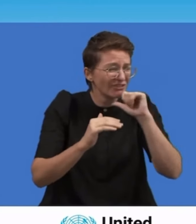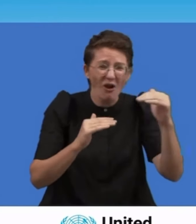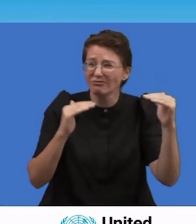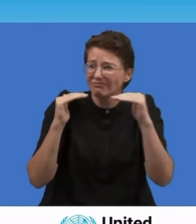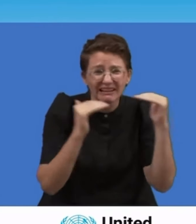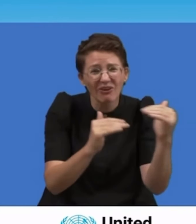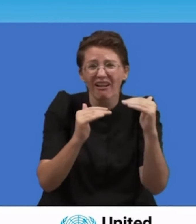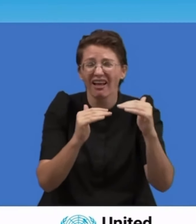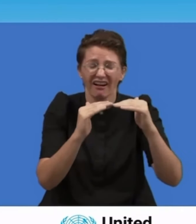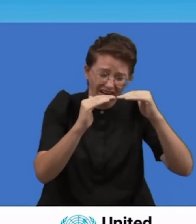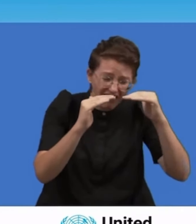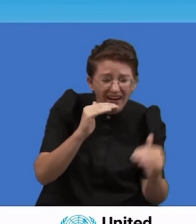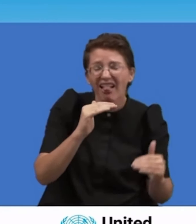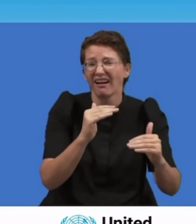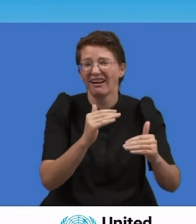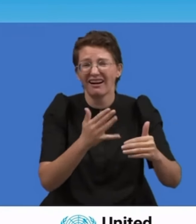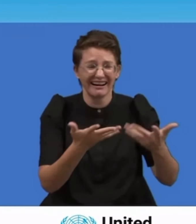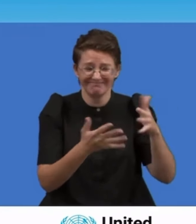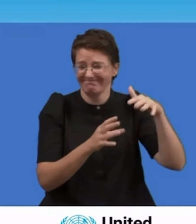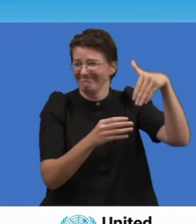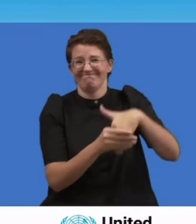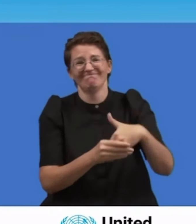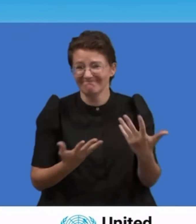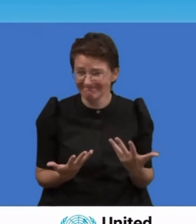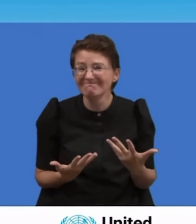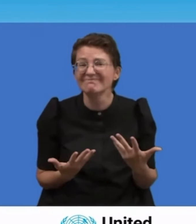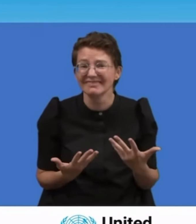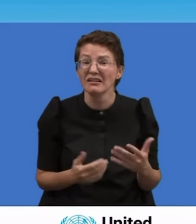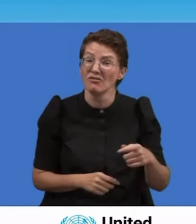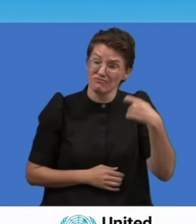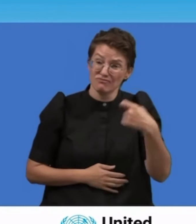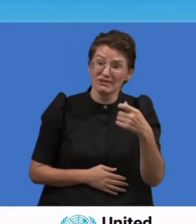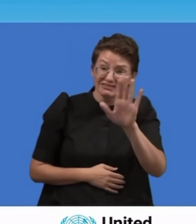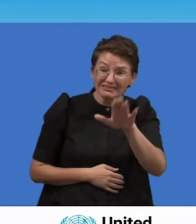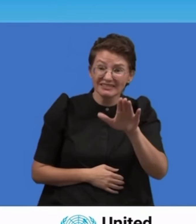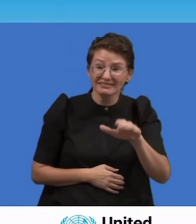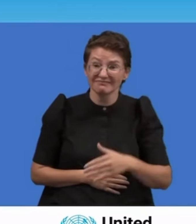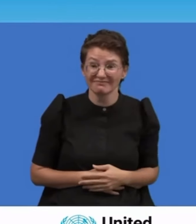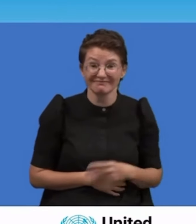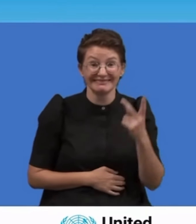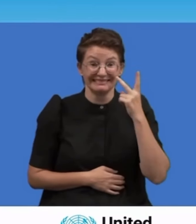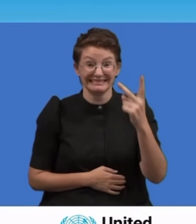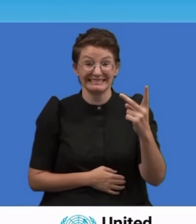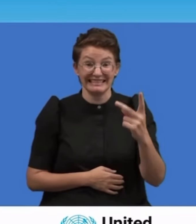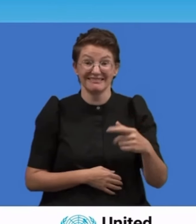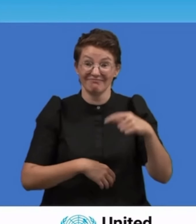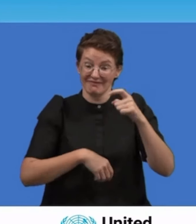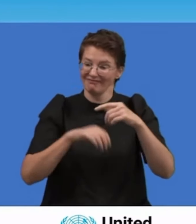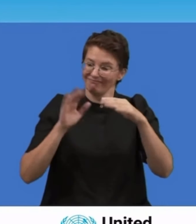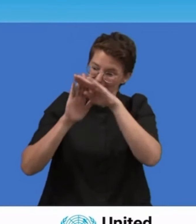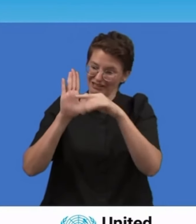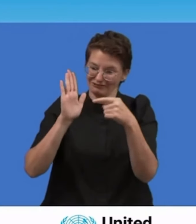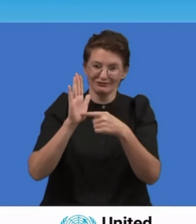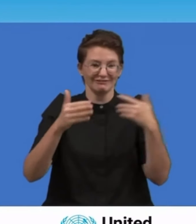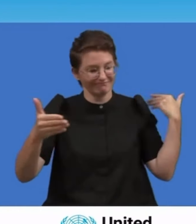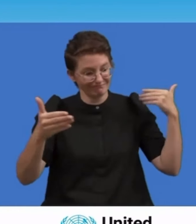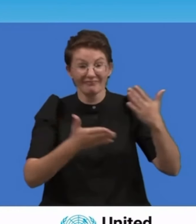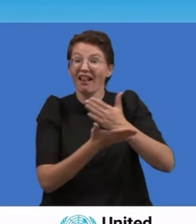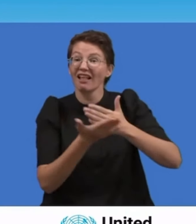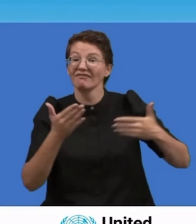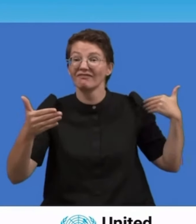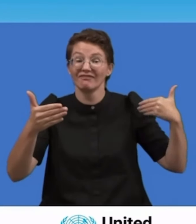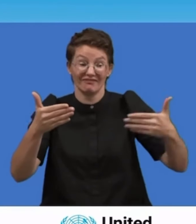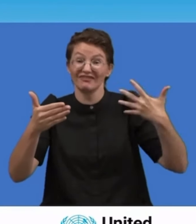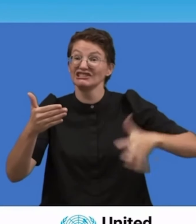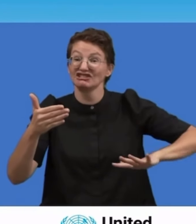words, but by our actions. The world is watching. The future is watching. We cannot be the